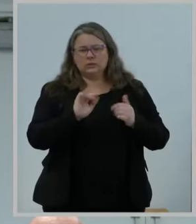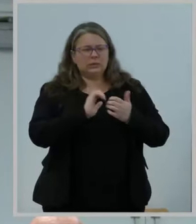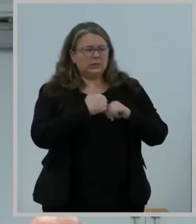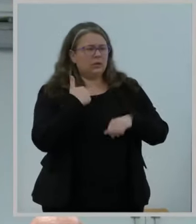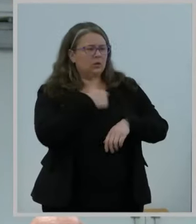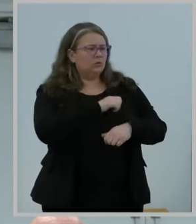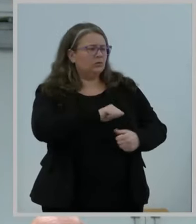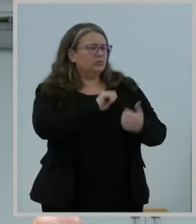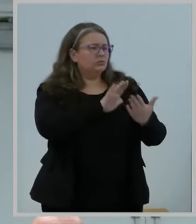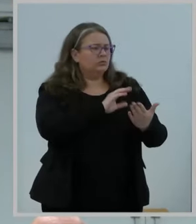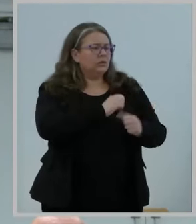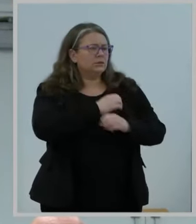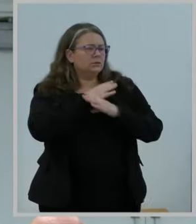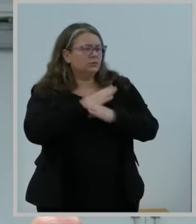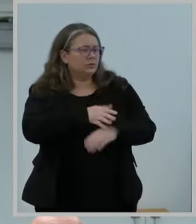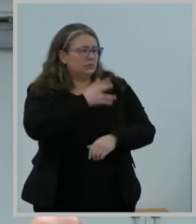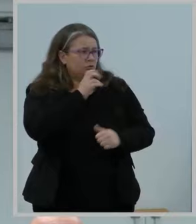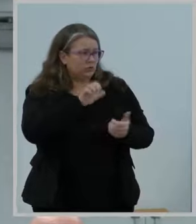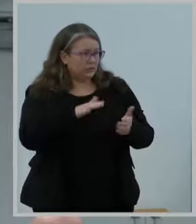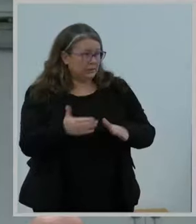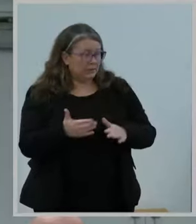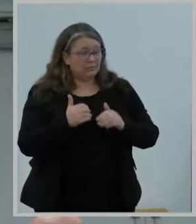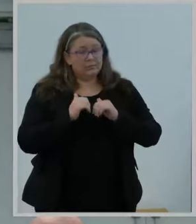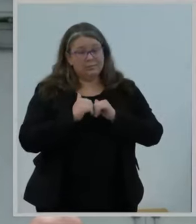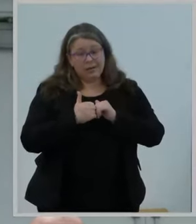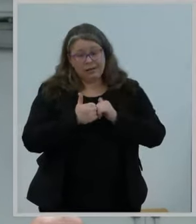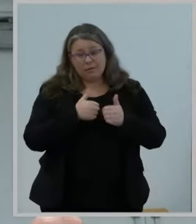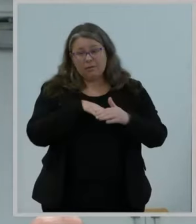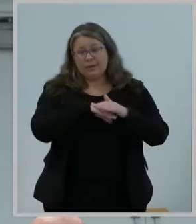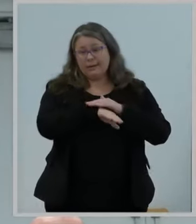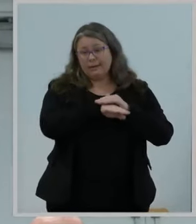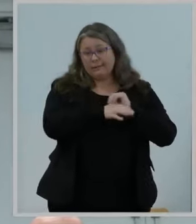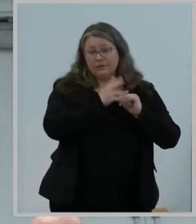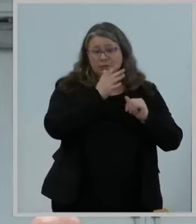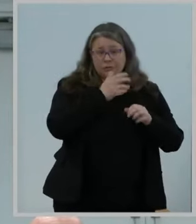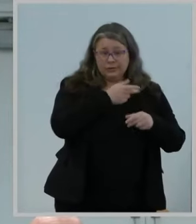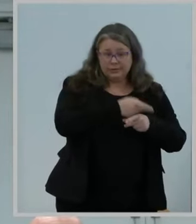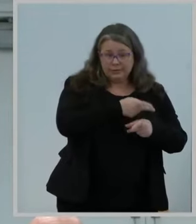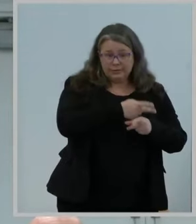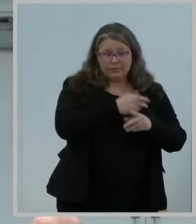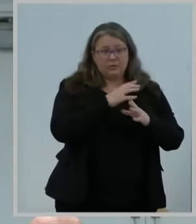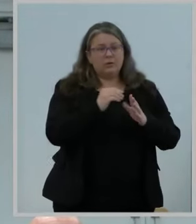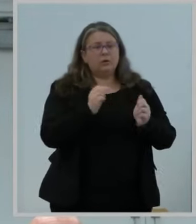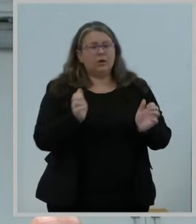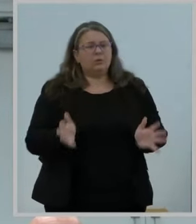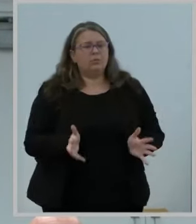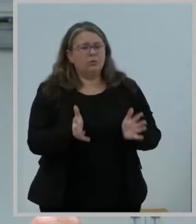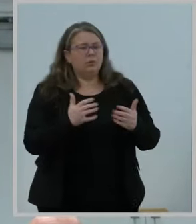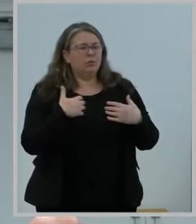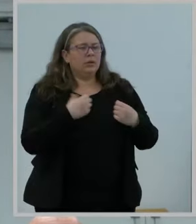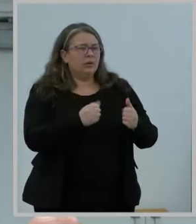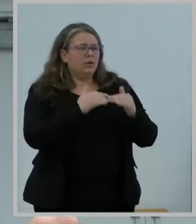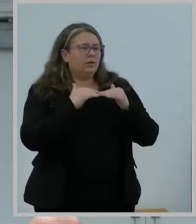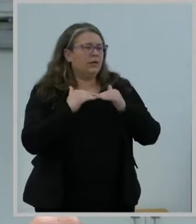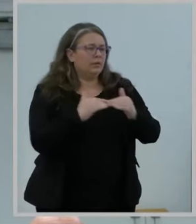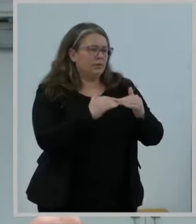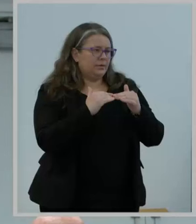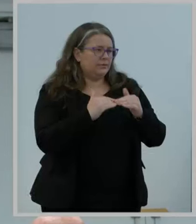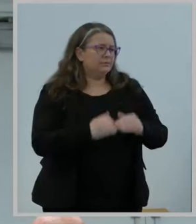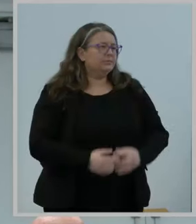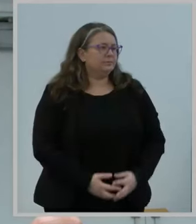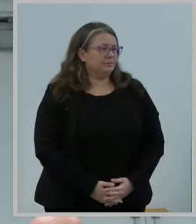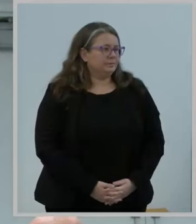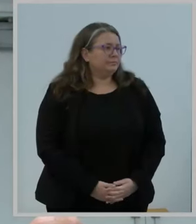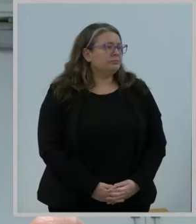improving access to maternity care, and promoting health equity. Indeed, many innovations